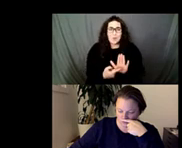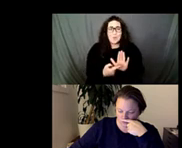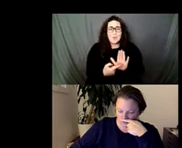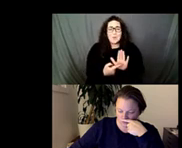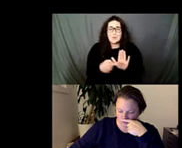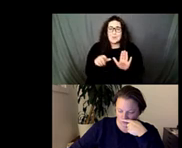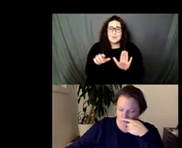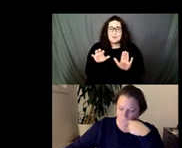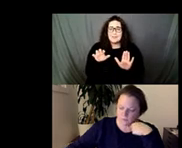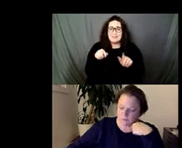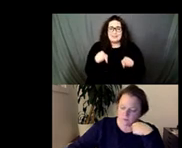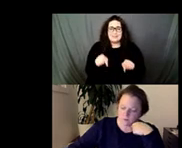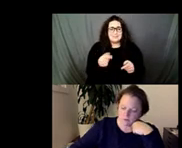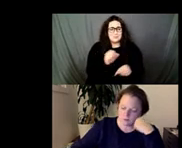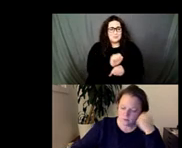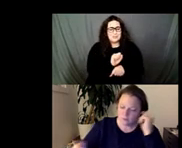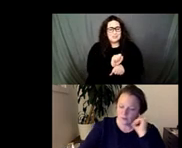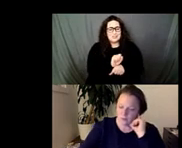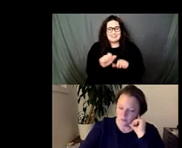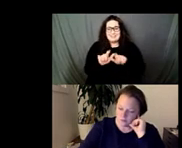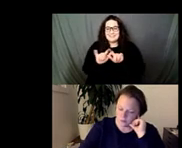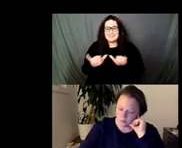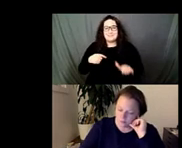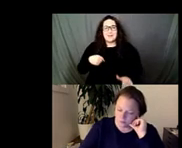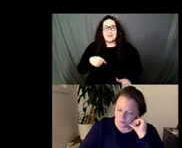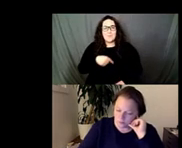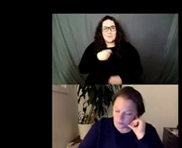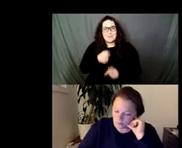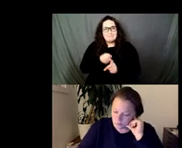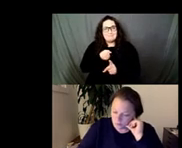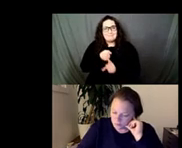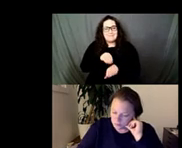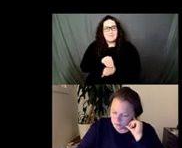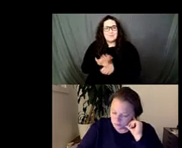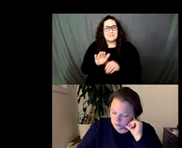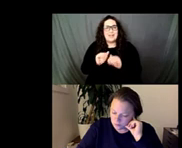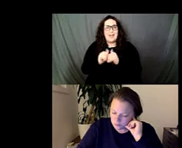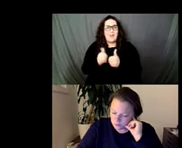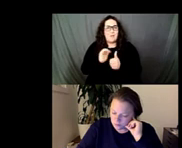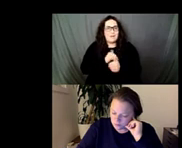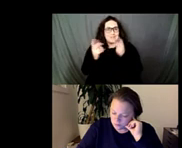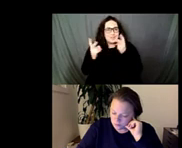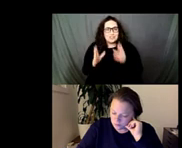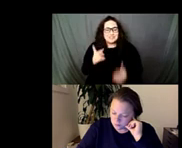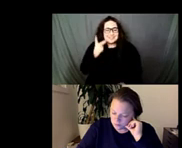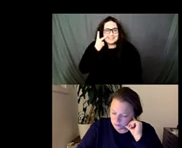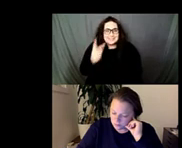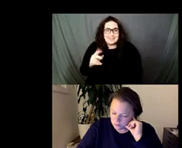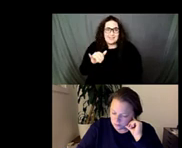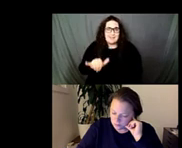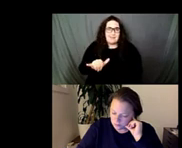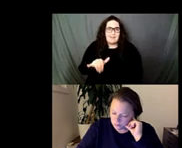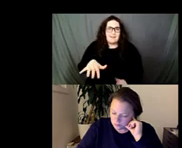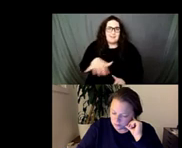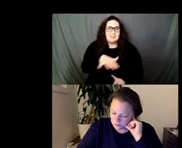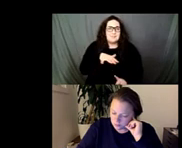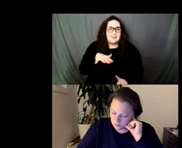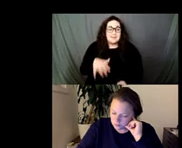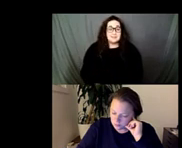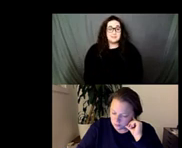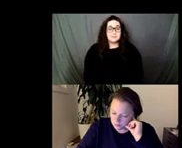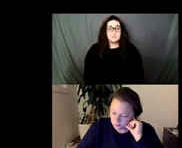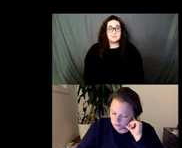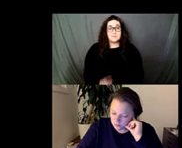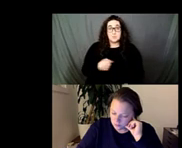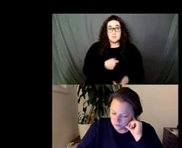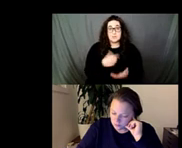shaping the way it was received by our audience um and we were able to sort of use the the architecture of the space and